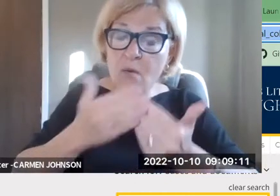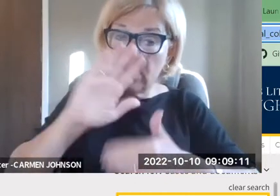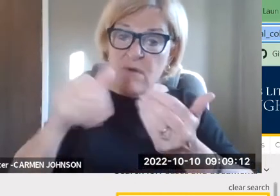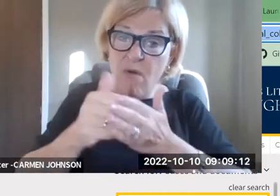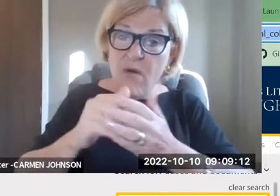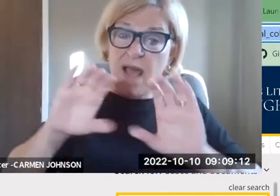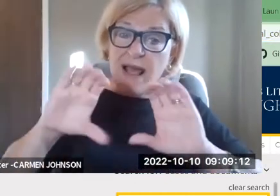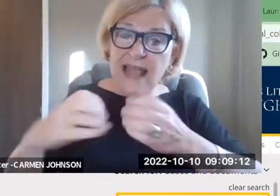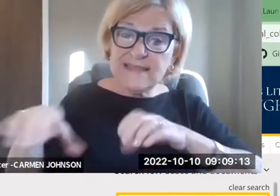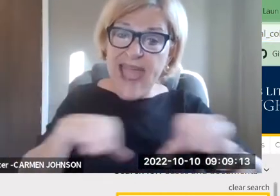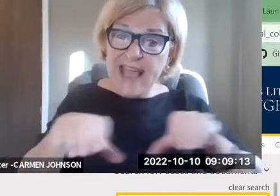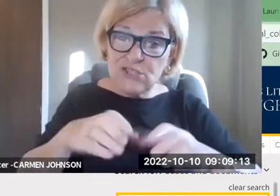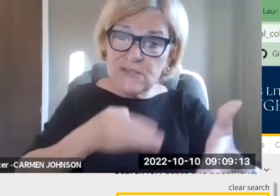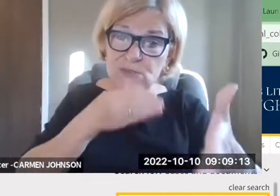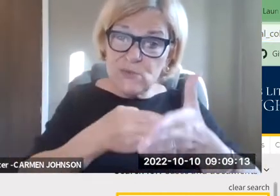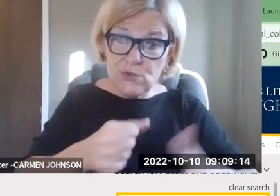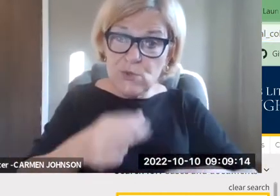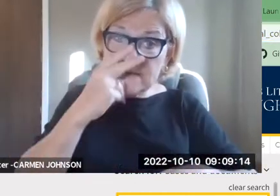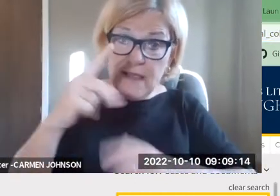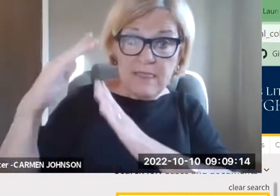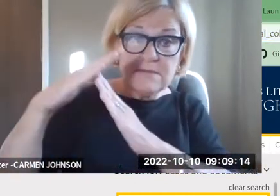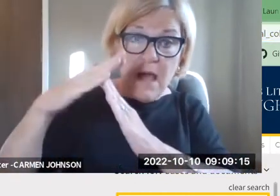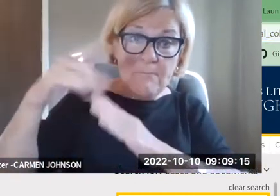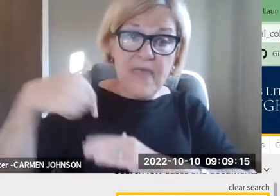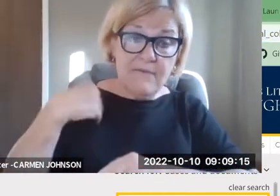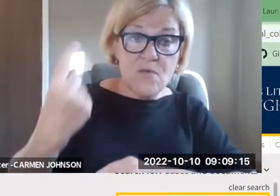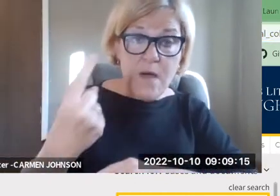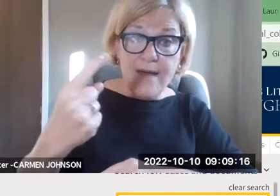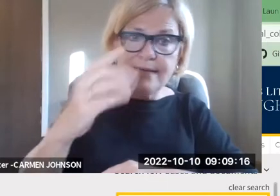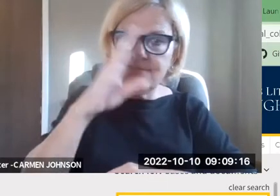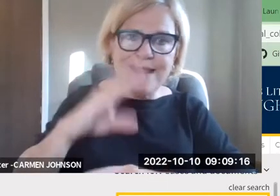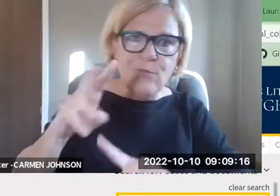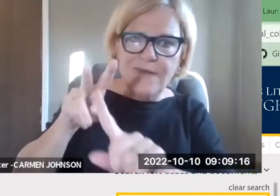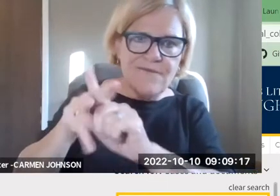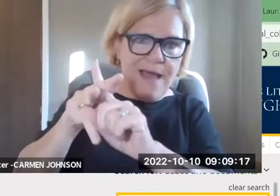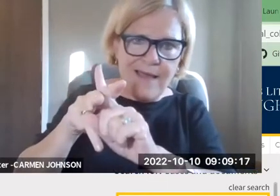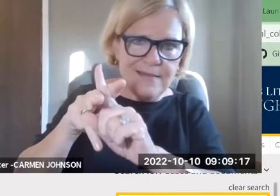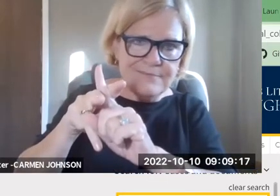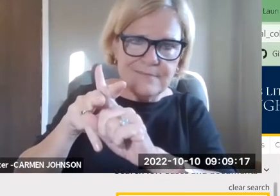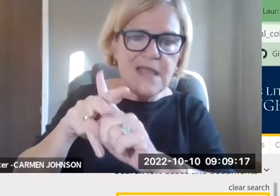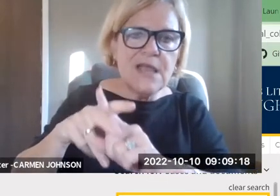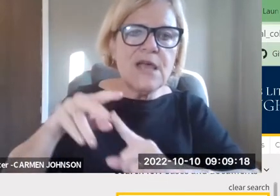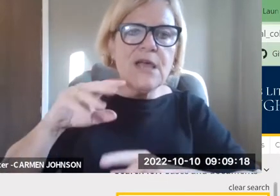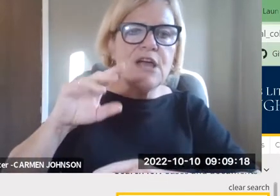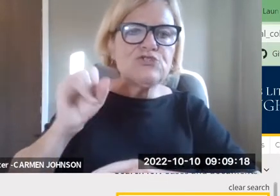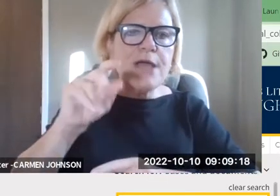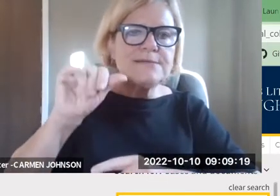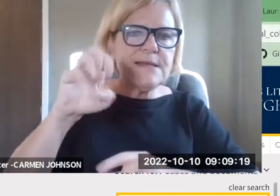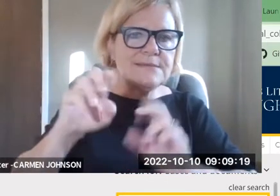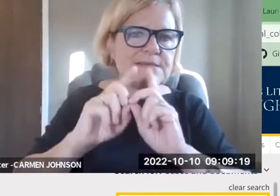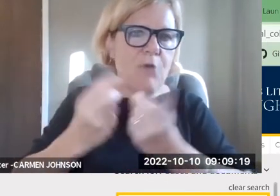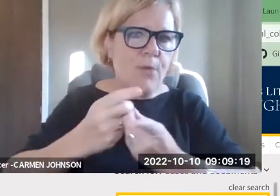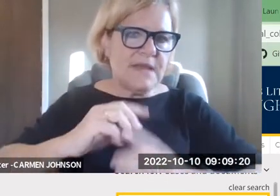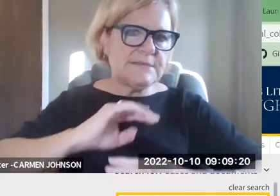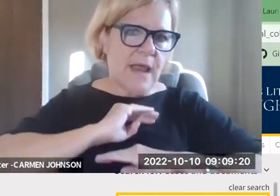see it. Um, we collected up the 68. They're almost all class actions. Um, although you can see at